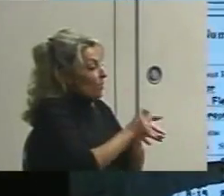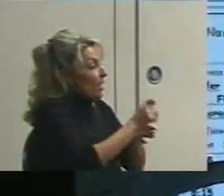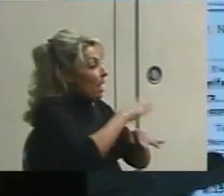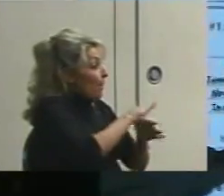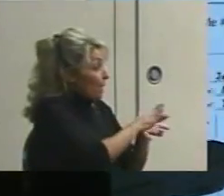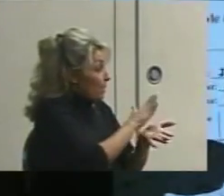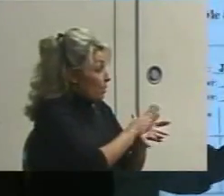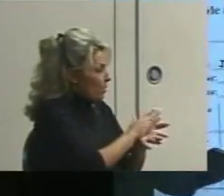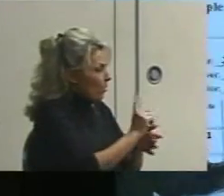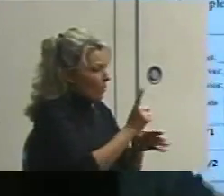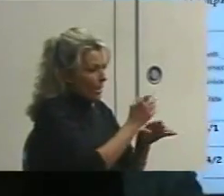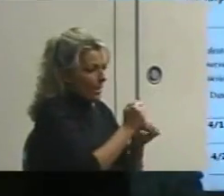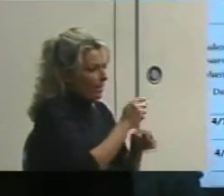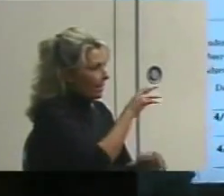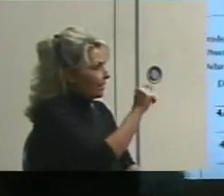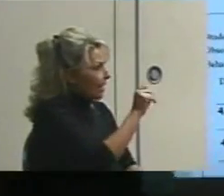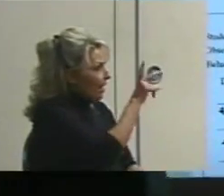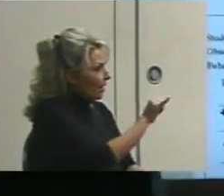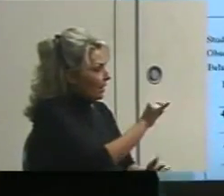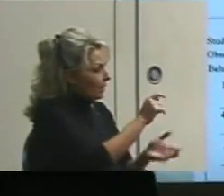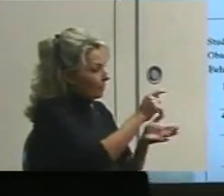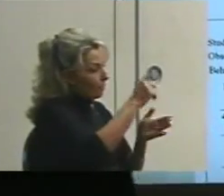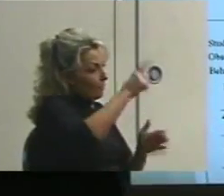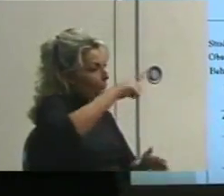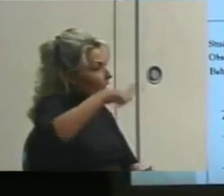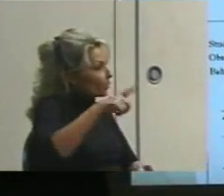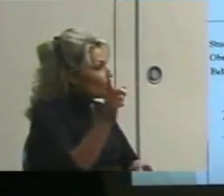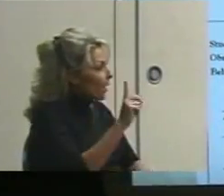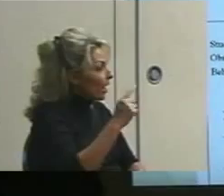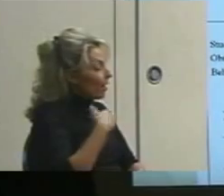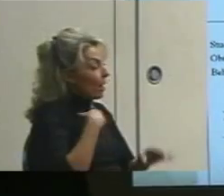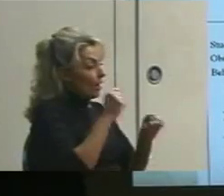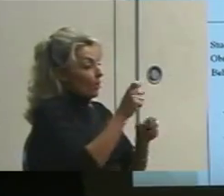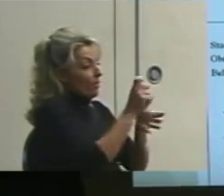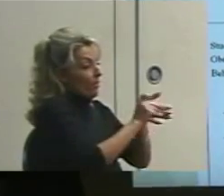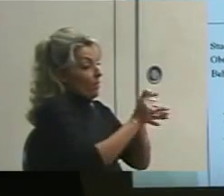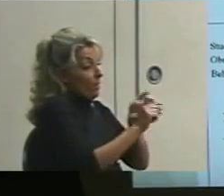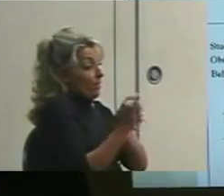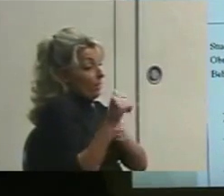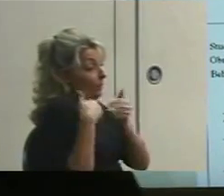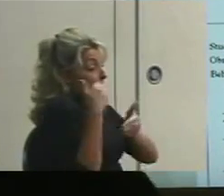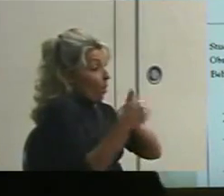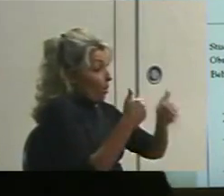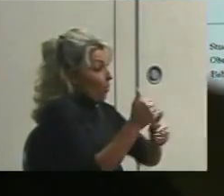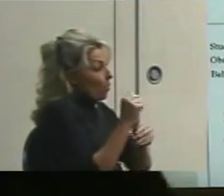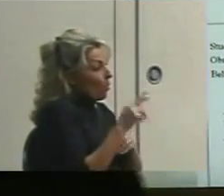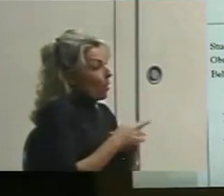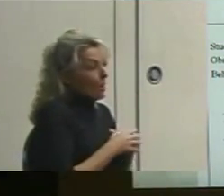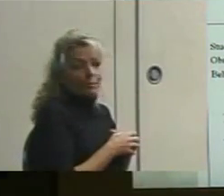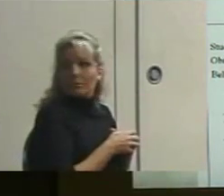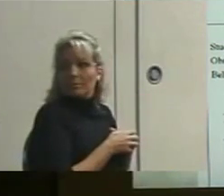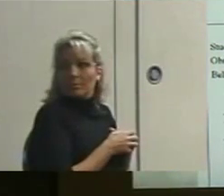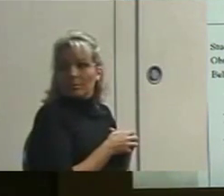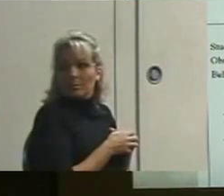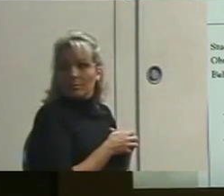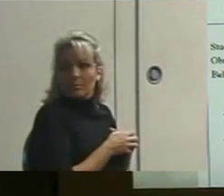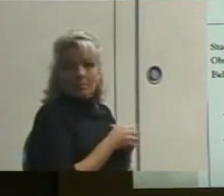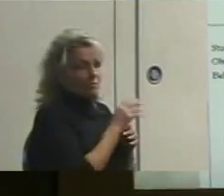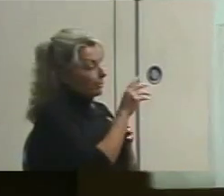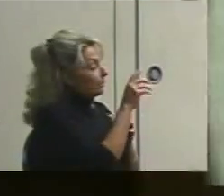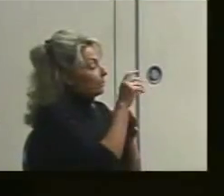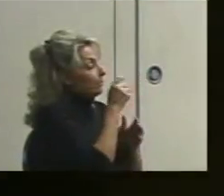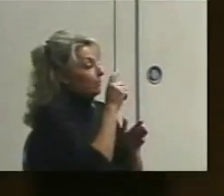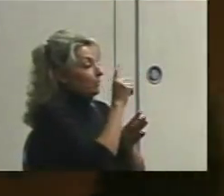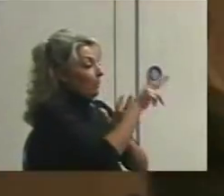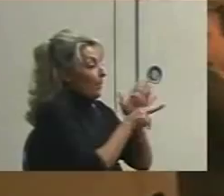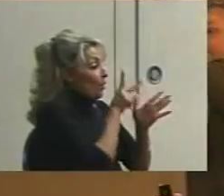Now where did I get these tally marks? I could have written them on there as we go. Or at the end of every period, I